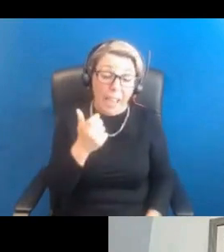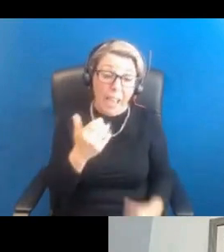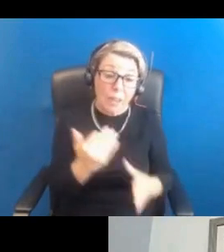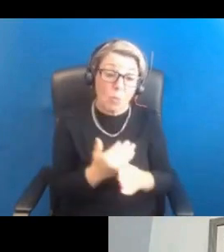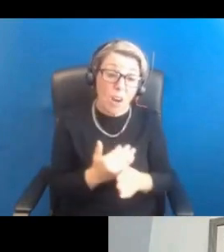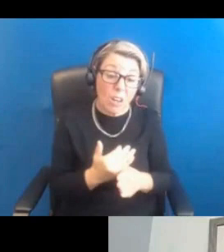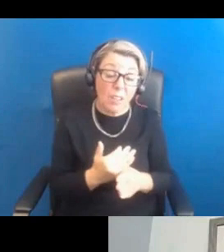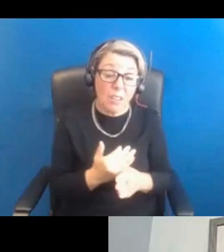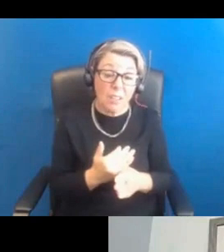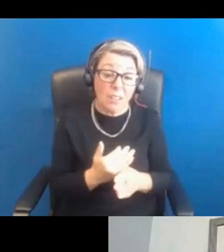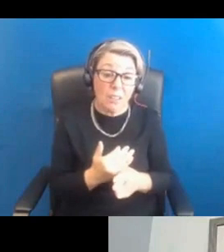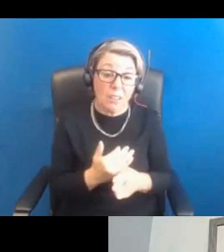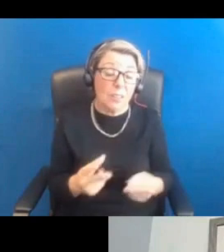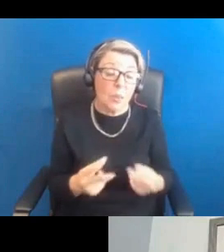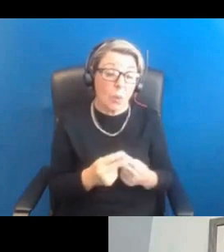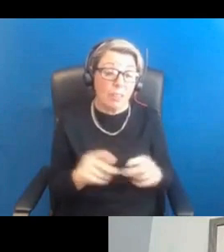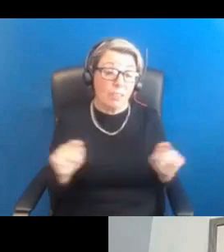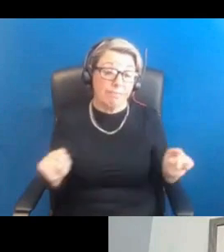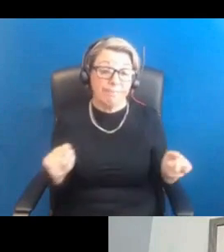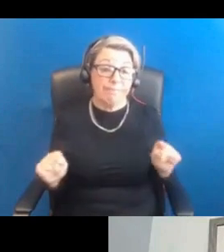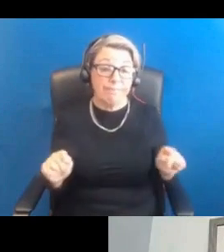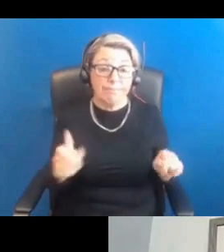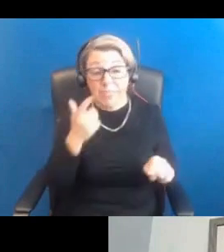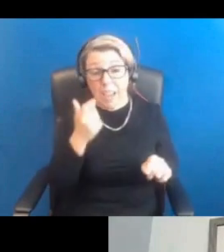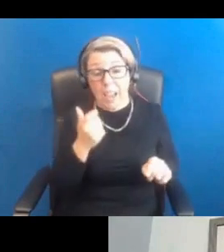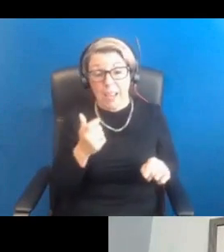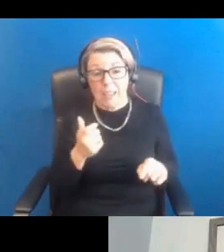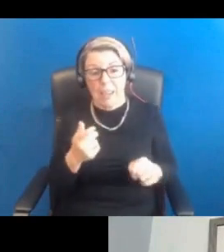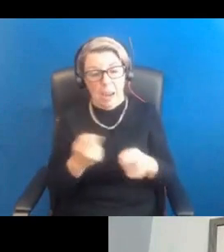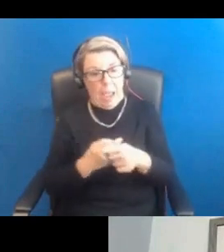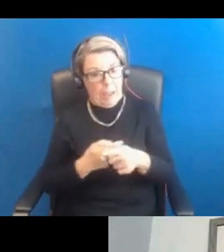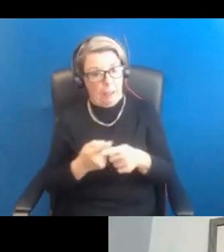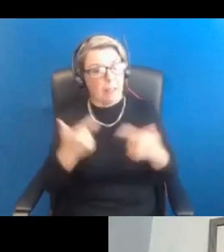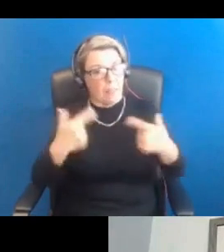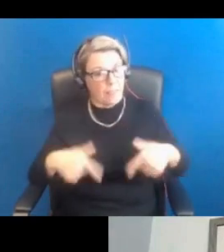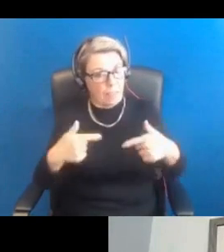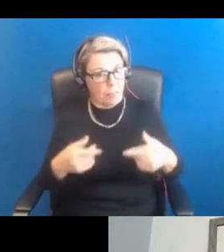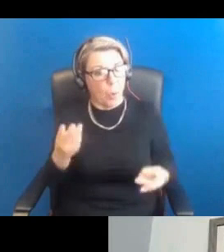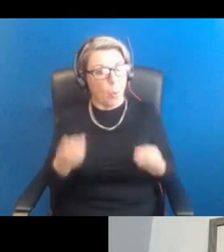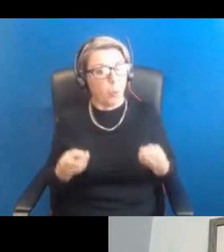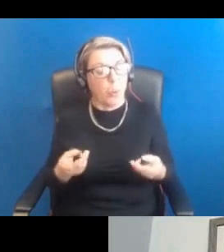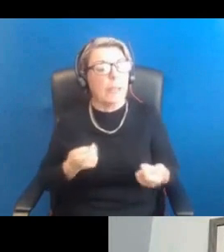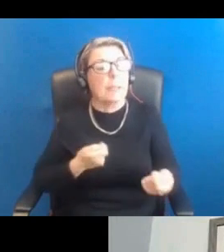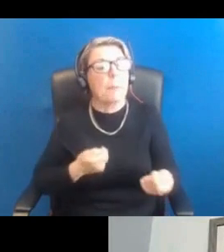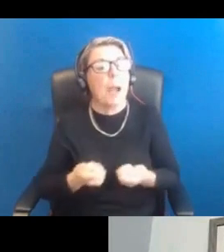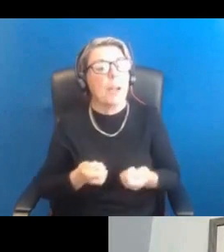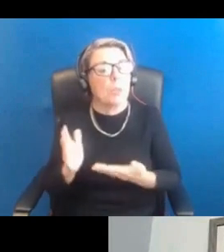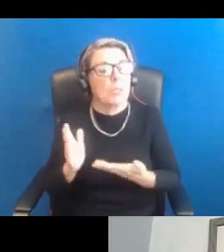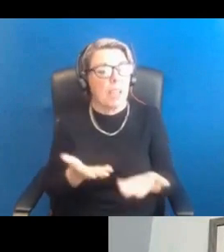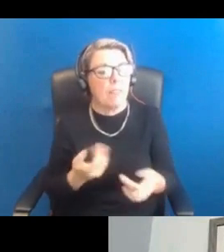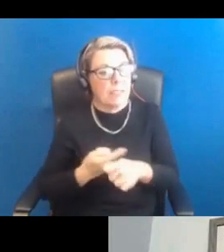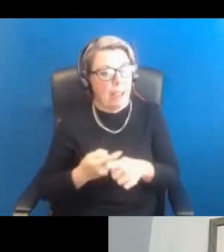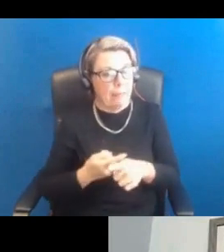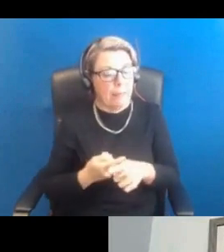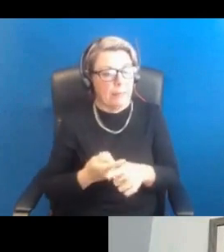you know, they work with regards to that. And there, in England, these are available through the Weight Management Service. I think that's been hopefully going to